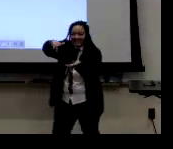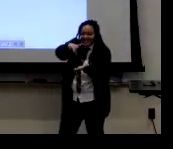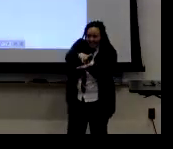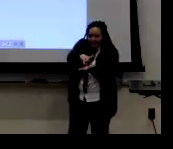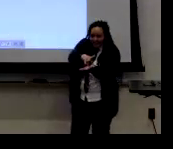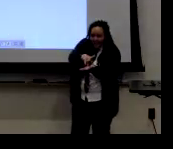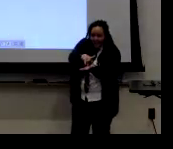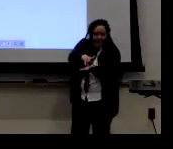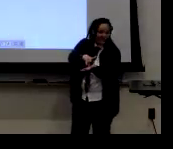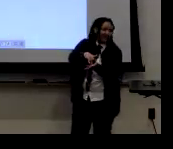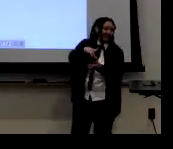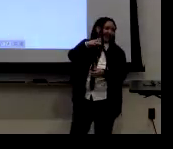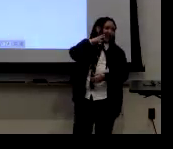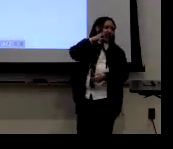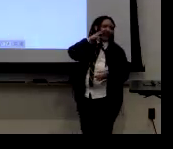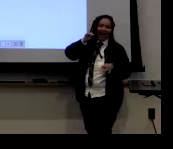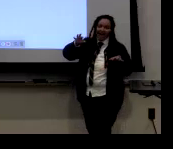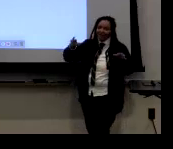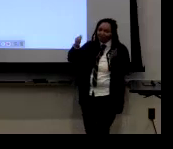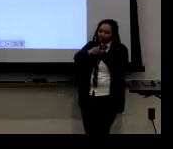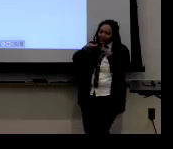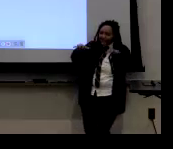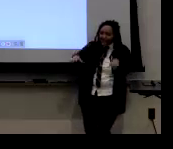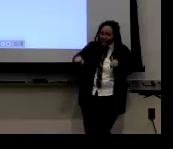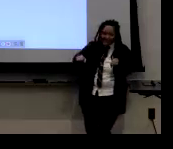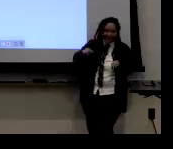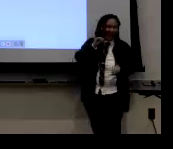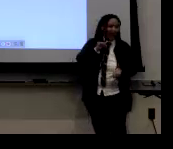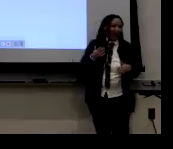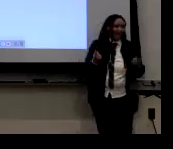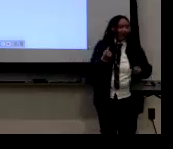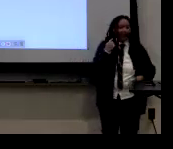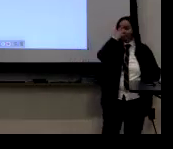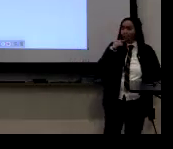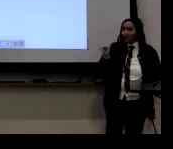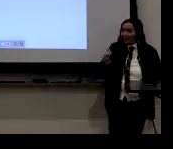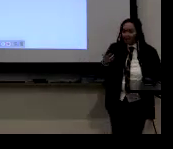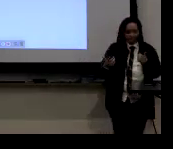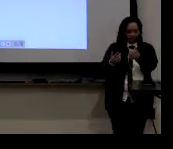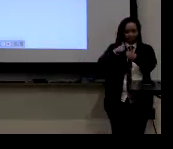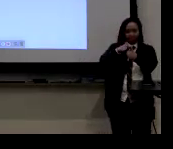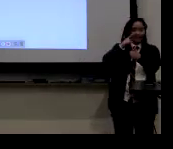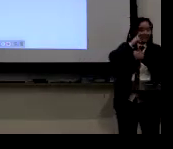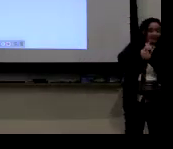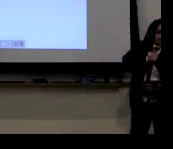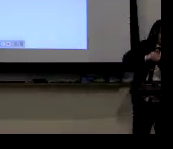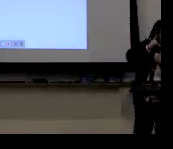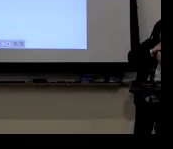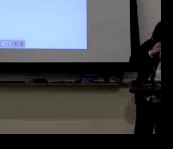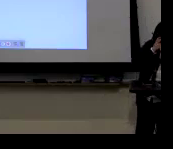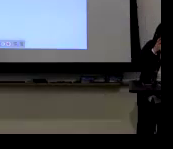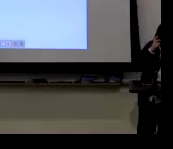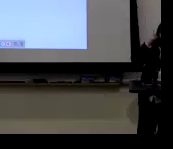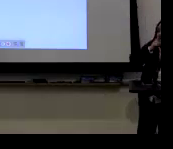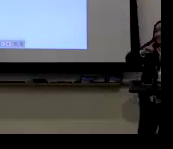and gender markings. So centralizing and reclaiming, um, what does it look